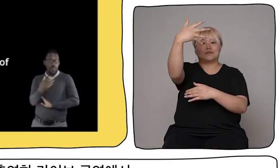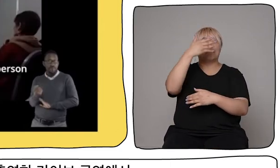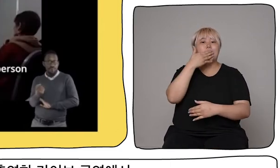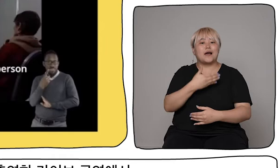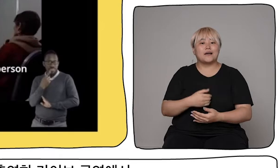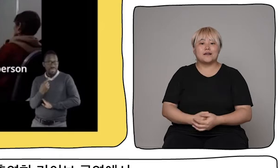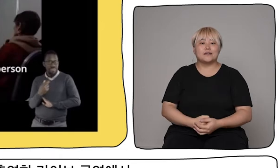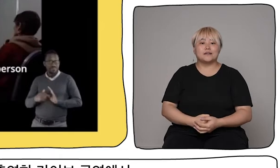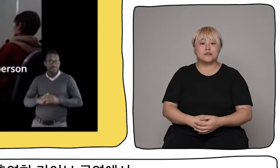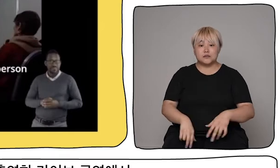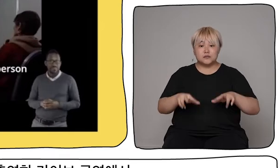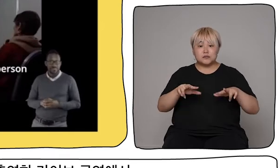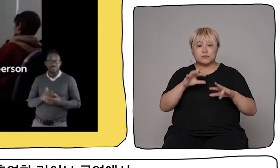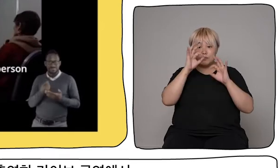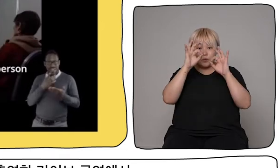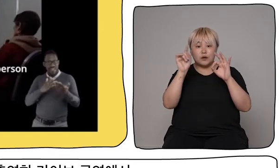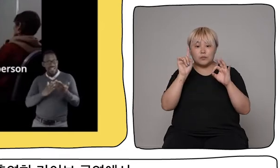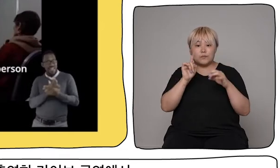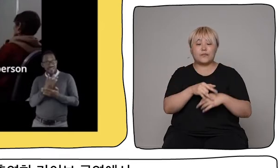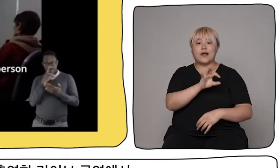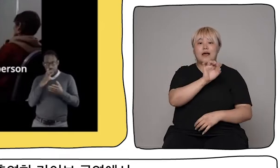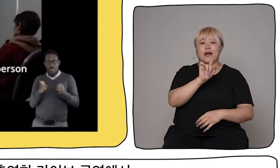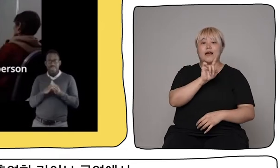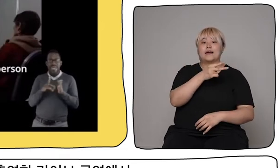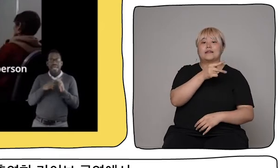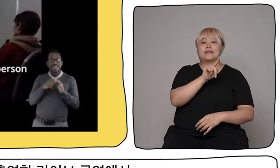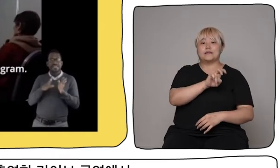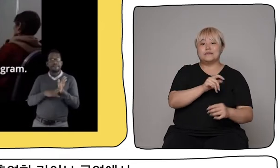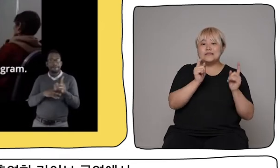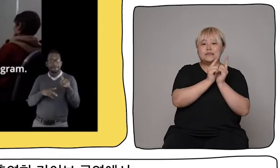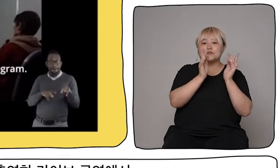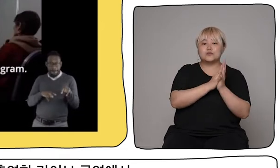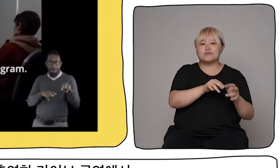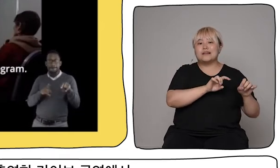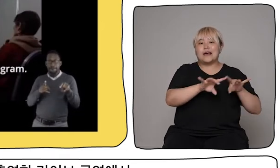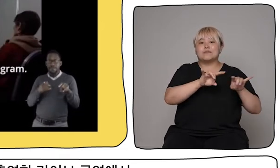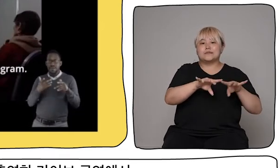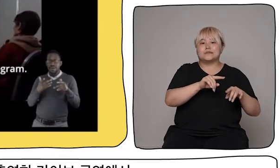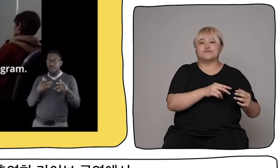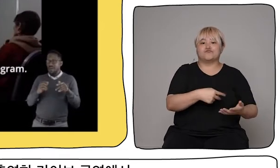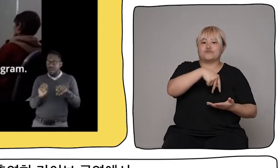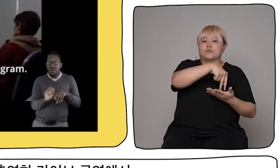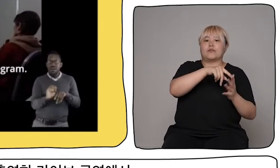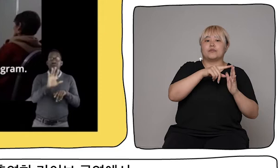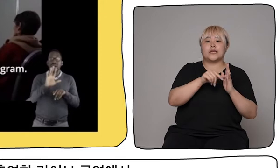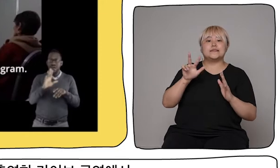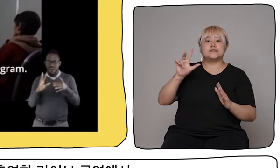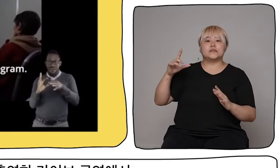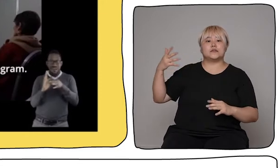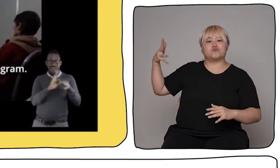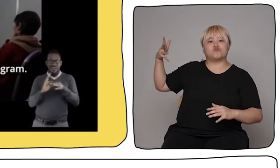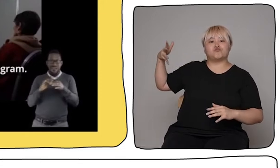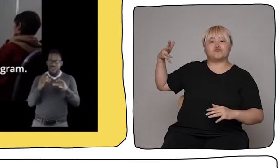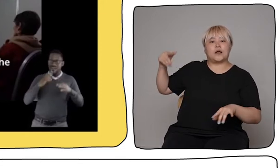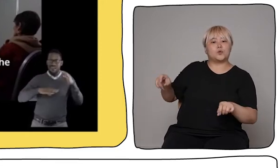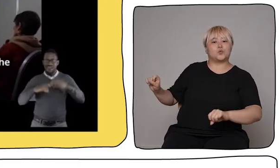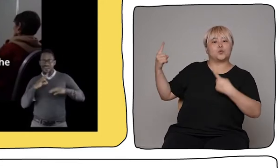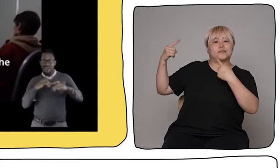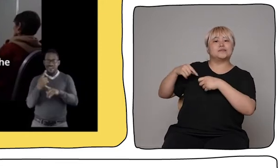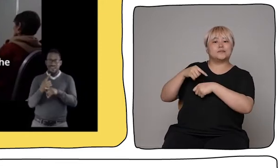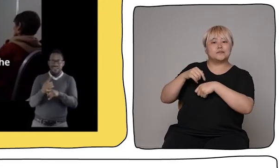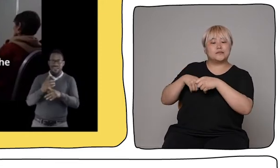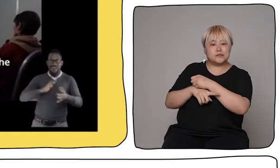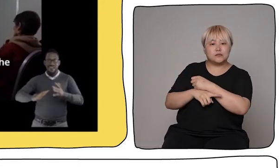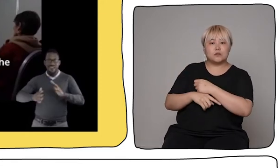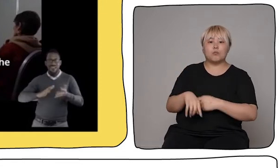And now we see a shot of a live performance with Adam in person, and Nadeem's 3D video projected next to them as a hologram. The two performers are still